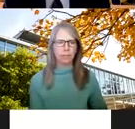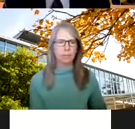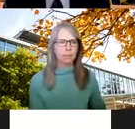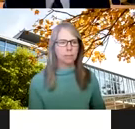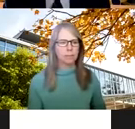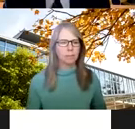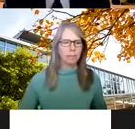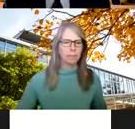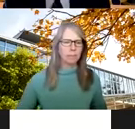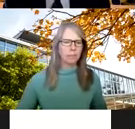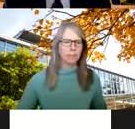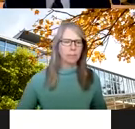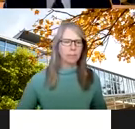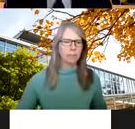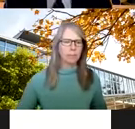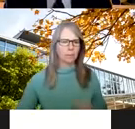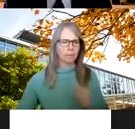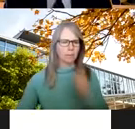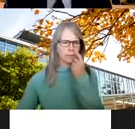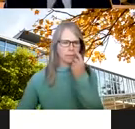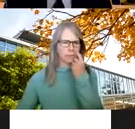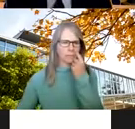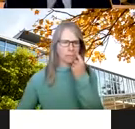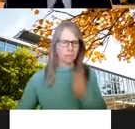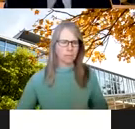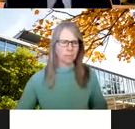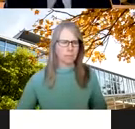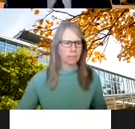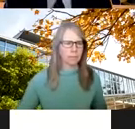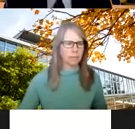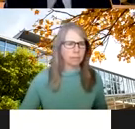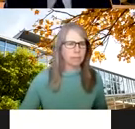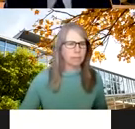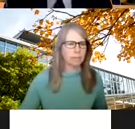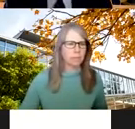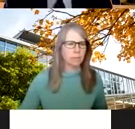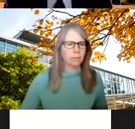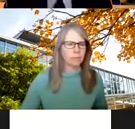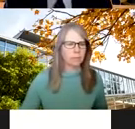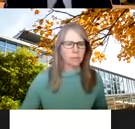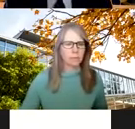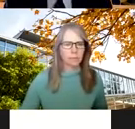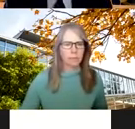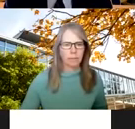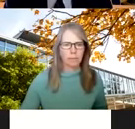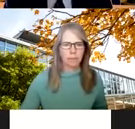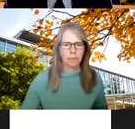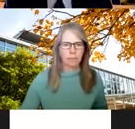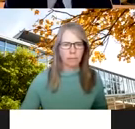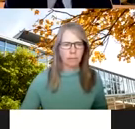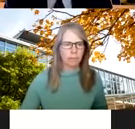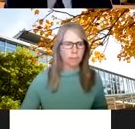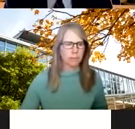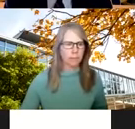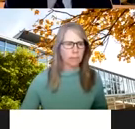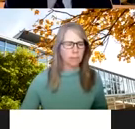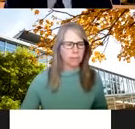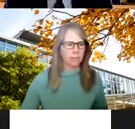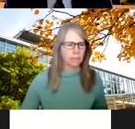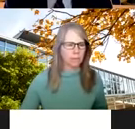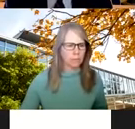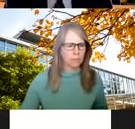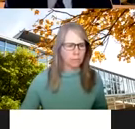we answer the call when it's needed and how we start to solve the important problems that